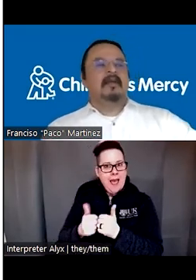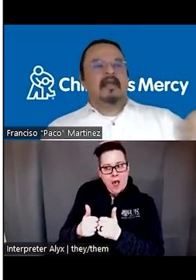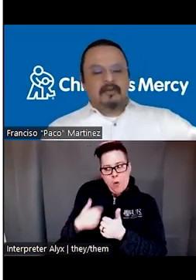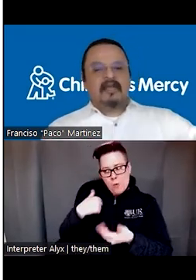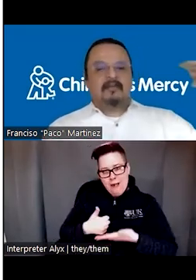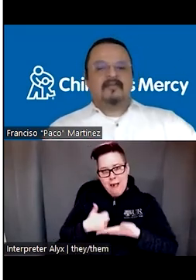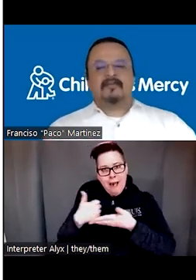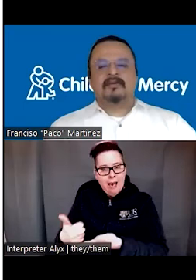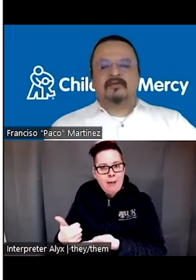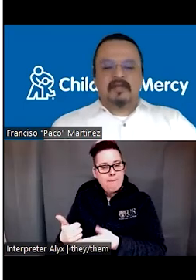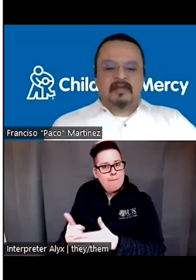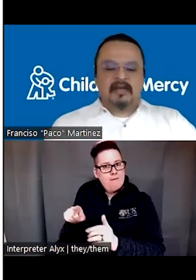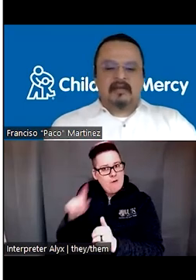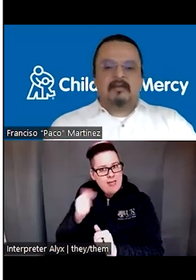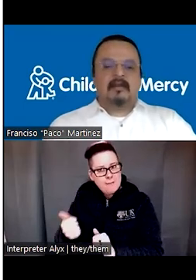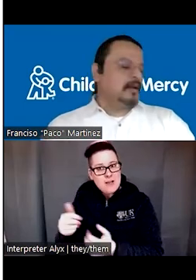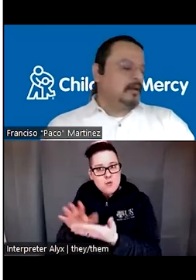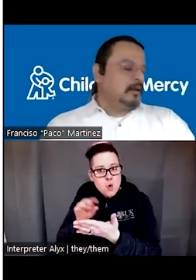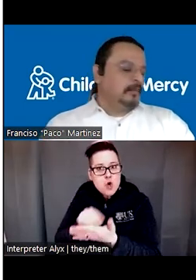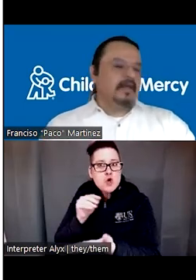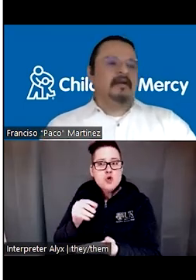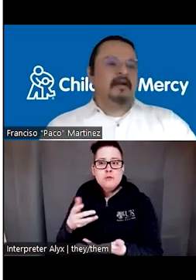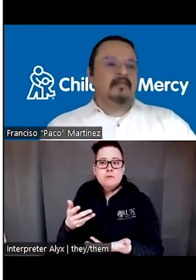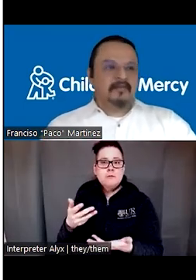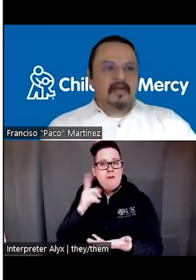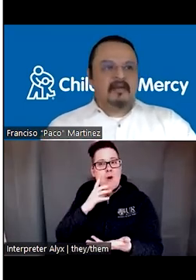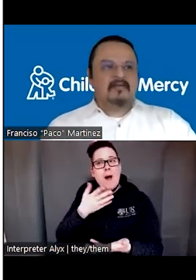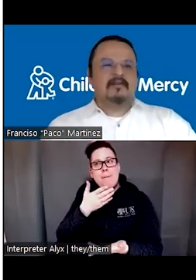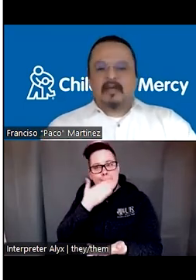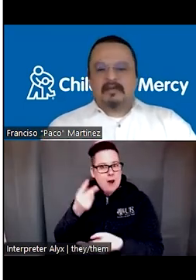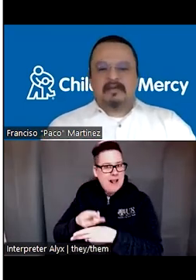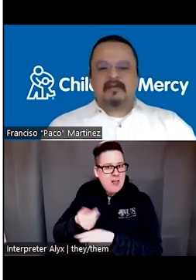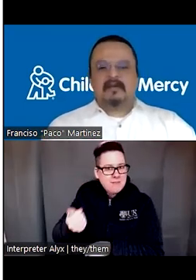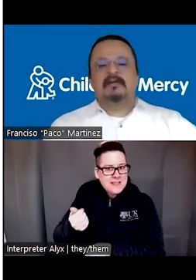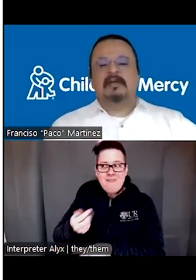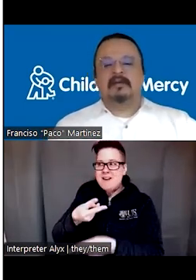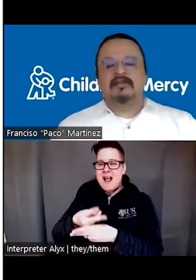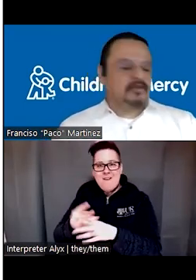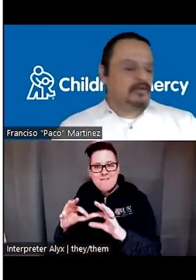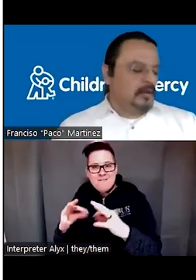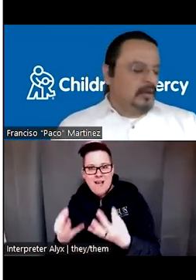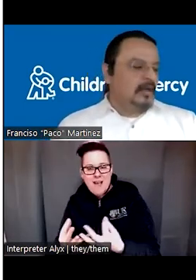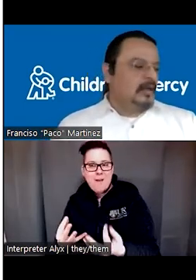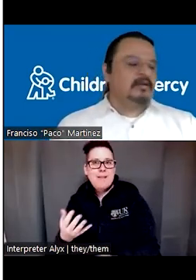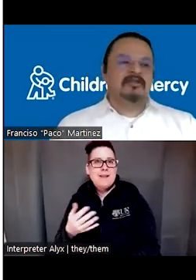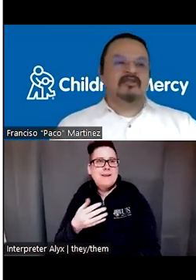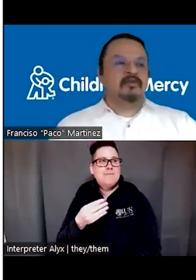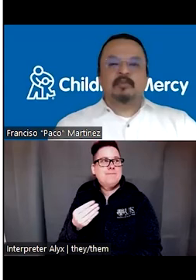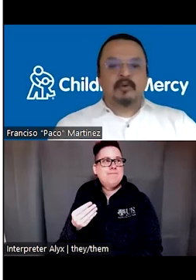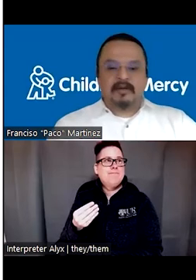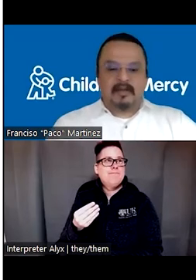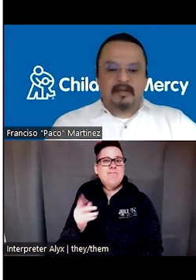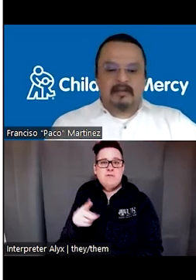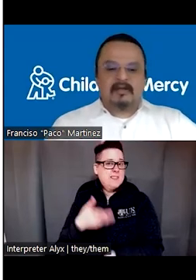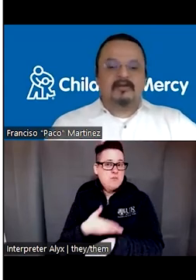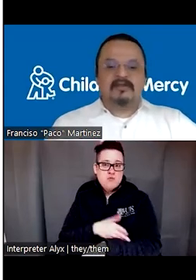them educate themselves? So they can take, uh, better care of themselves, their families, and also, uh, just to